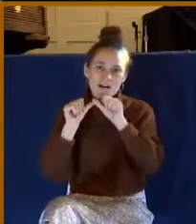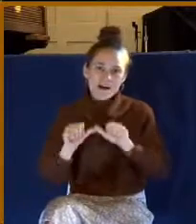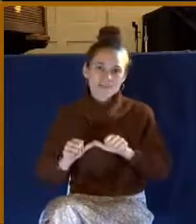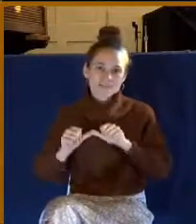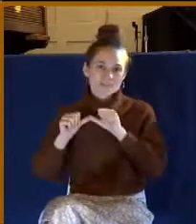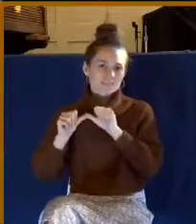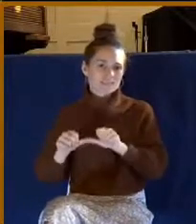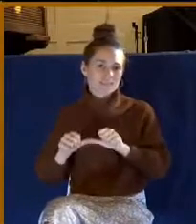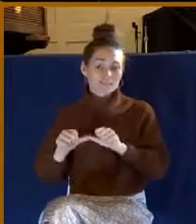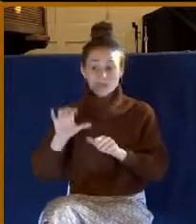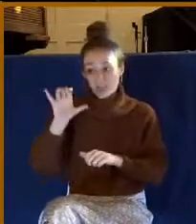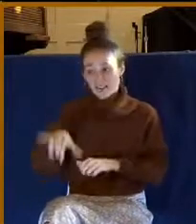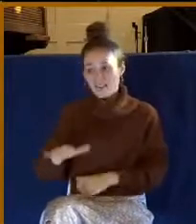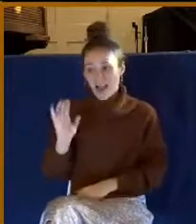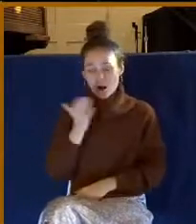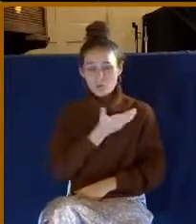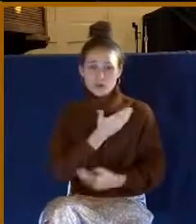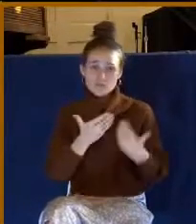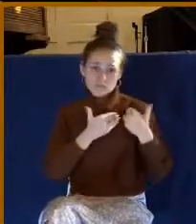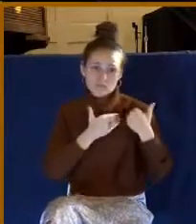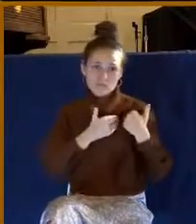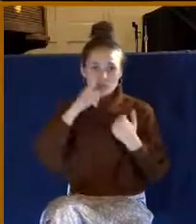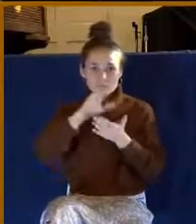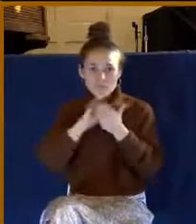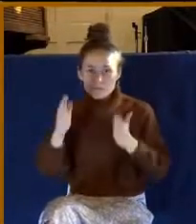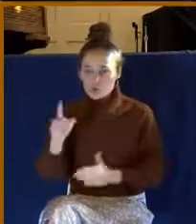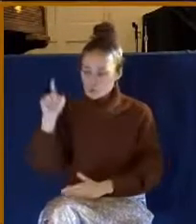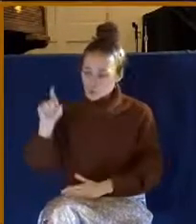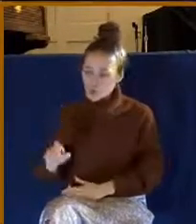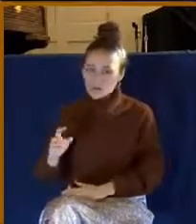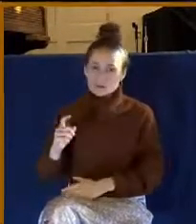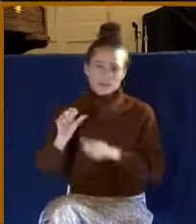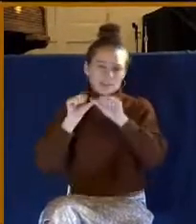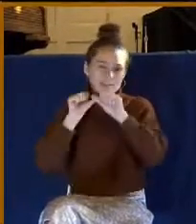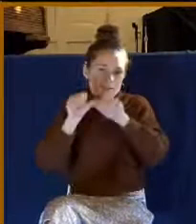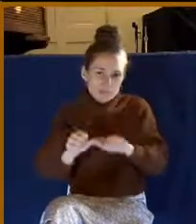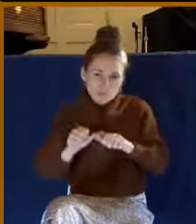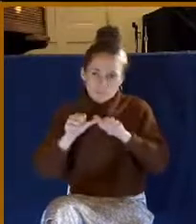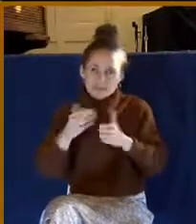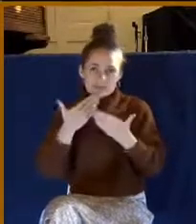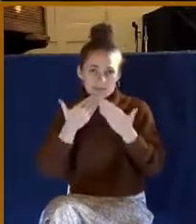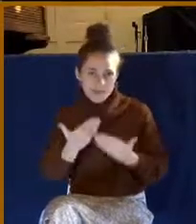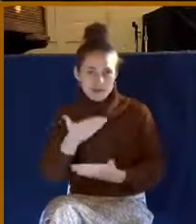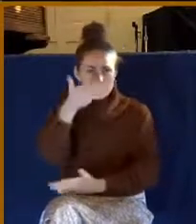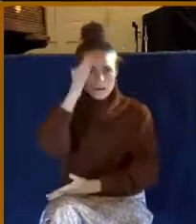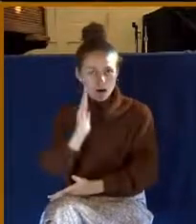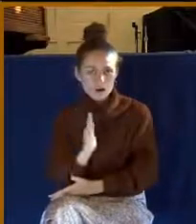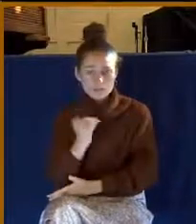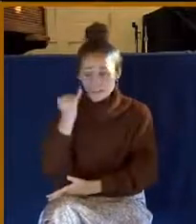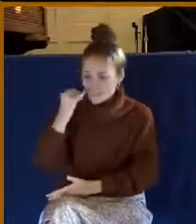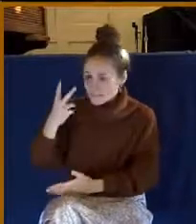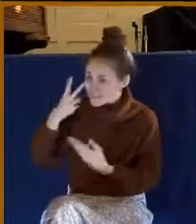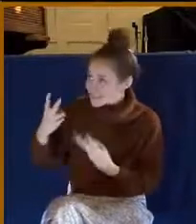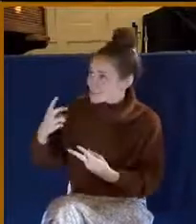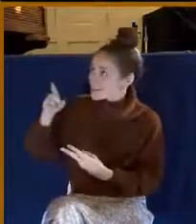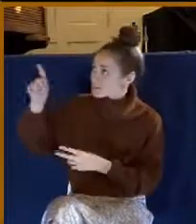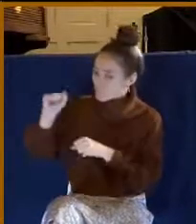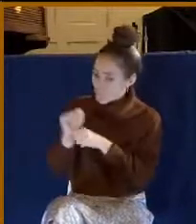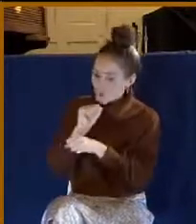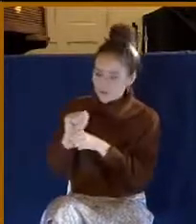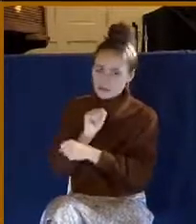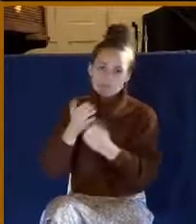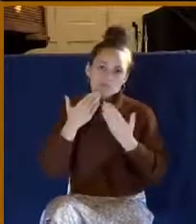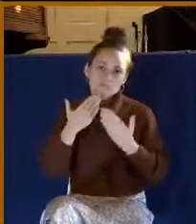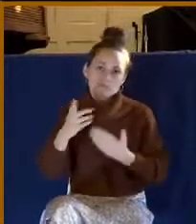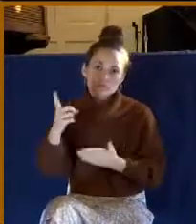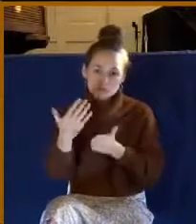be our default mode as believers. We are thankful continually when we see God working. Gratitude is